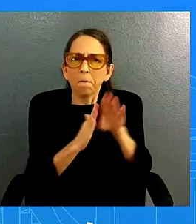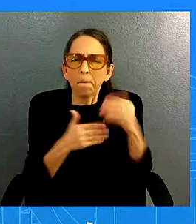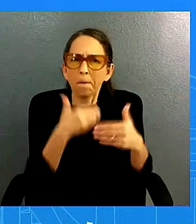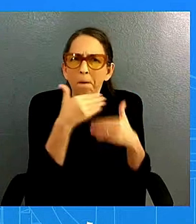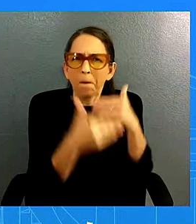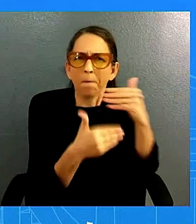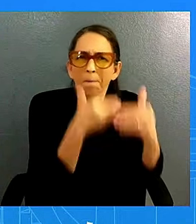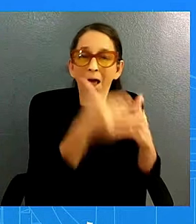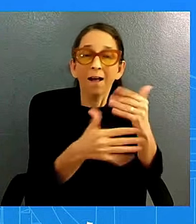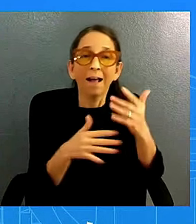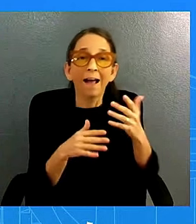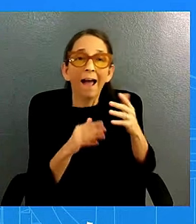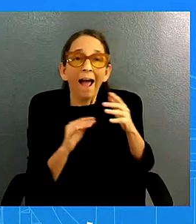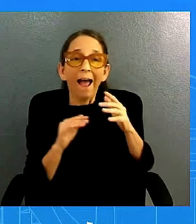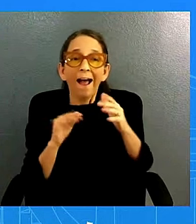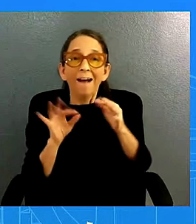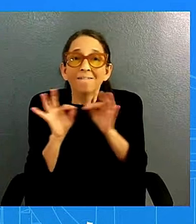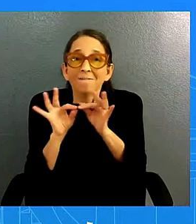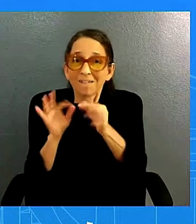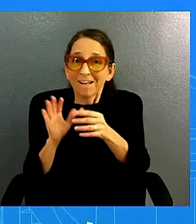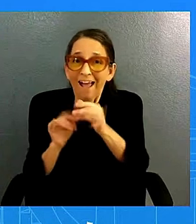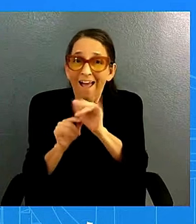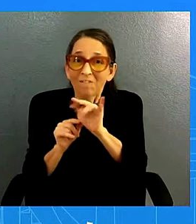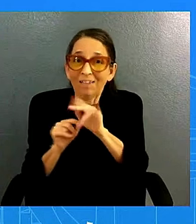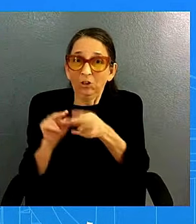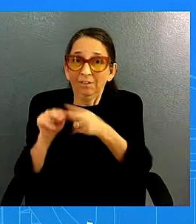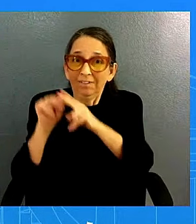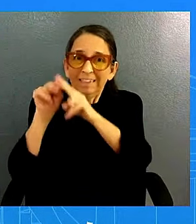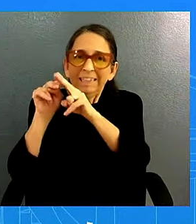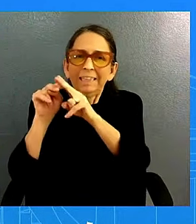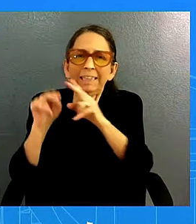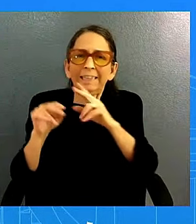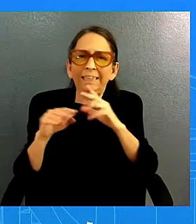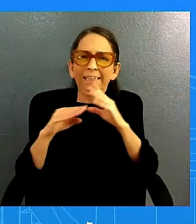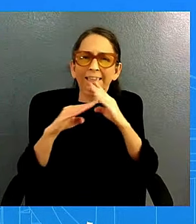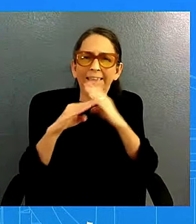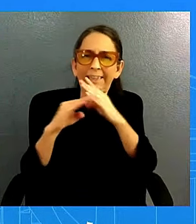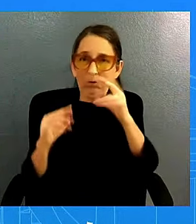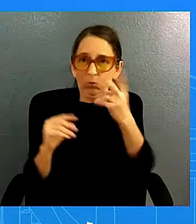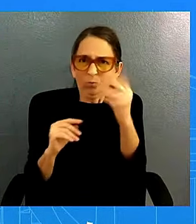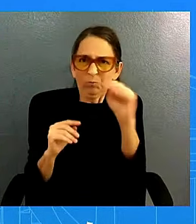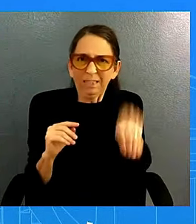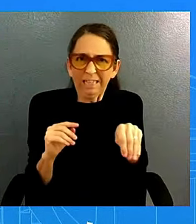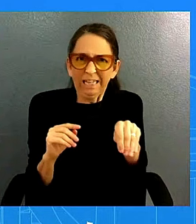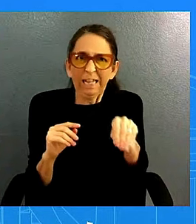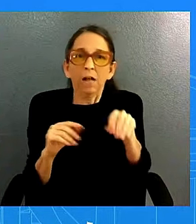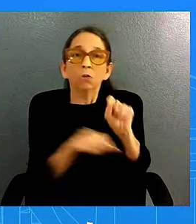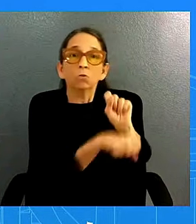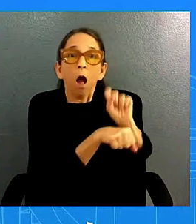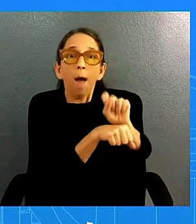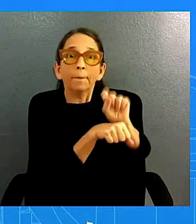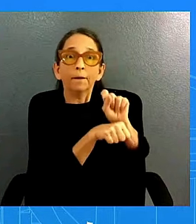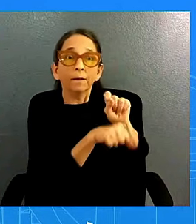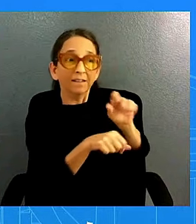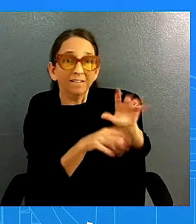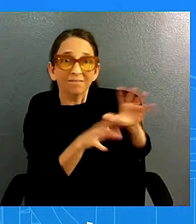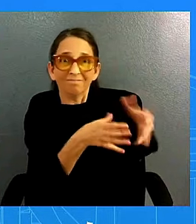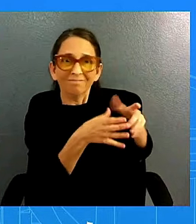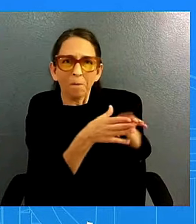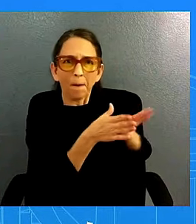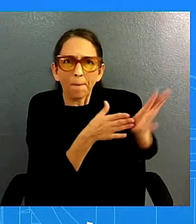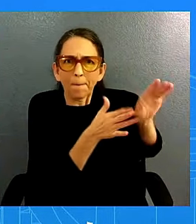percent objective over time and the labor market is in solid shape now we underscore these dynamics in